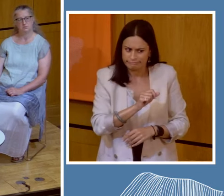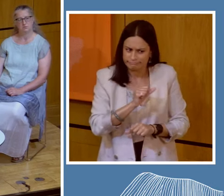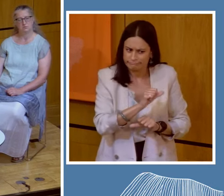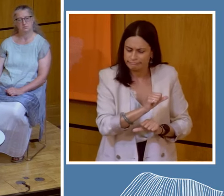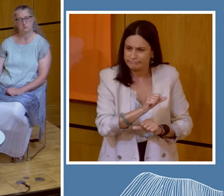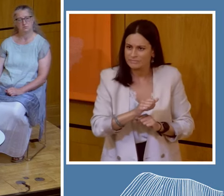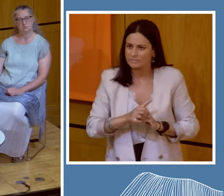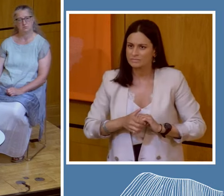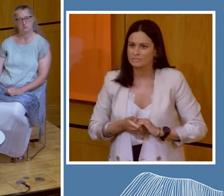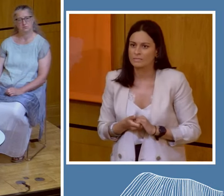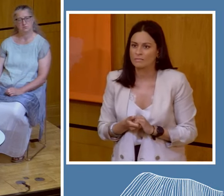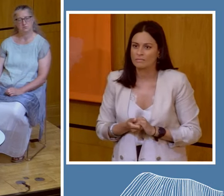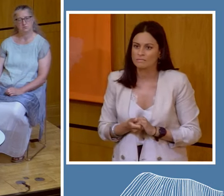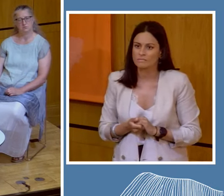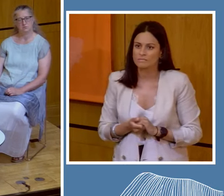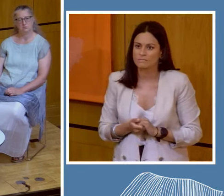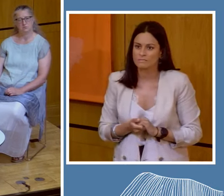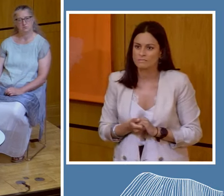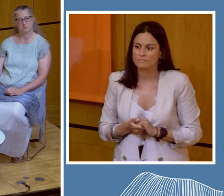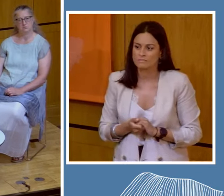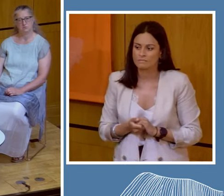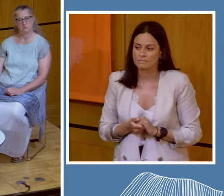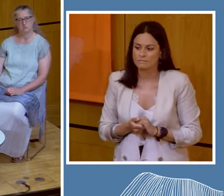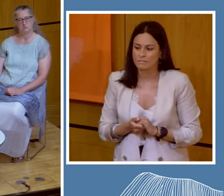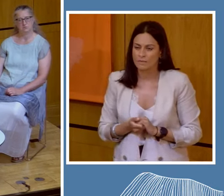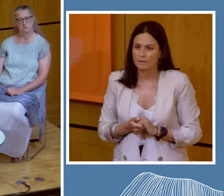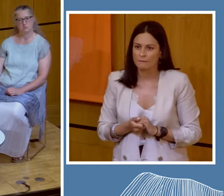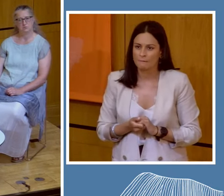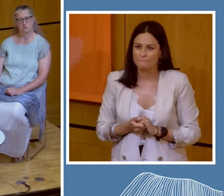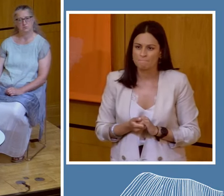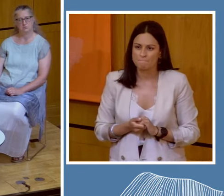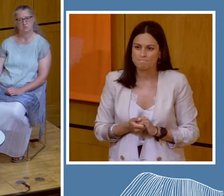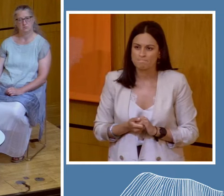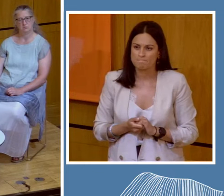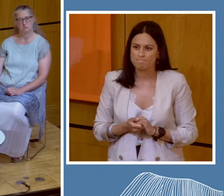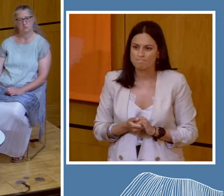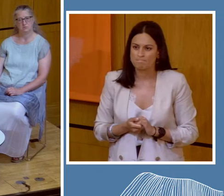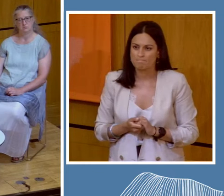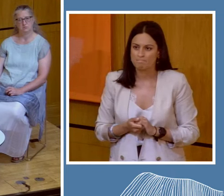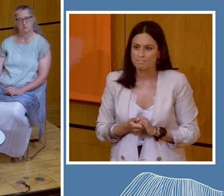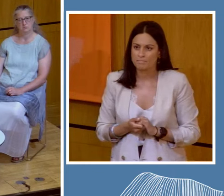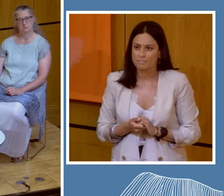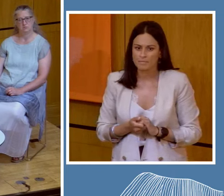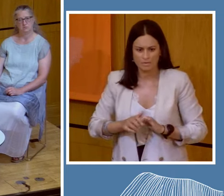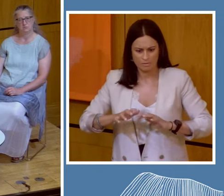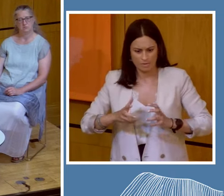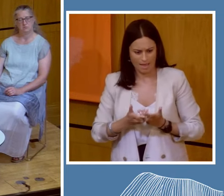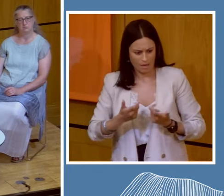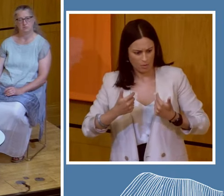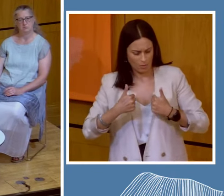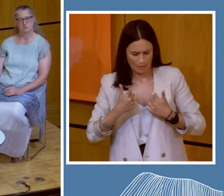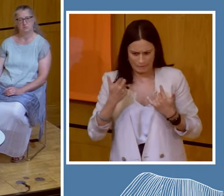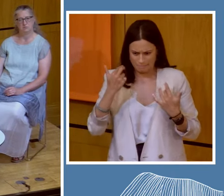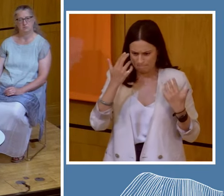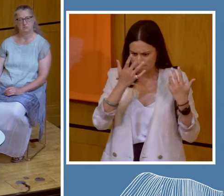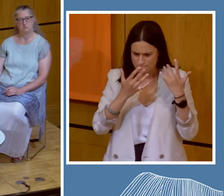that how, how do we actually